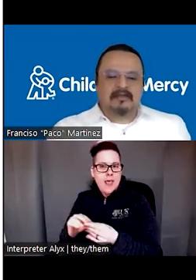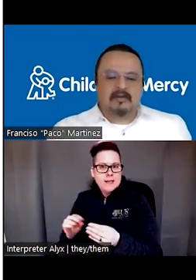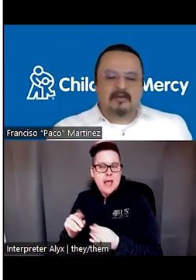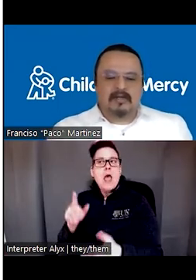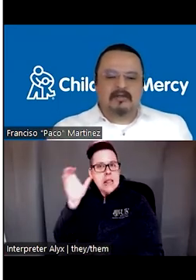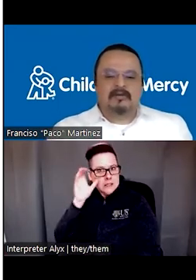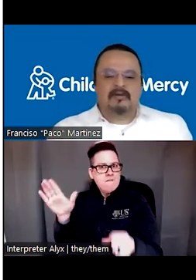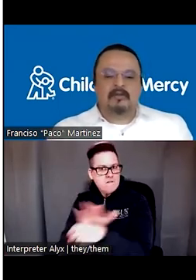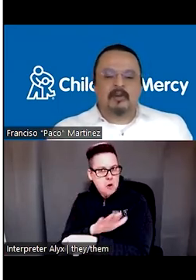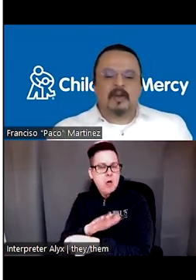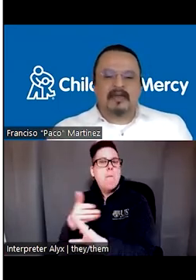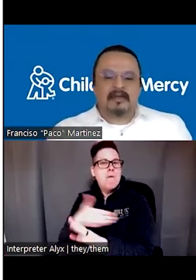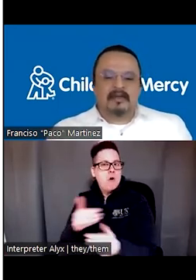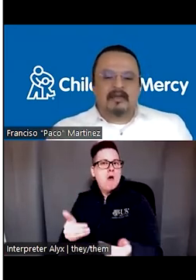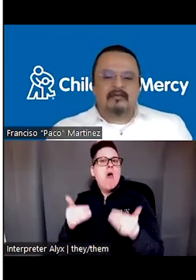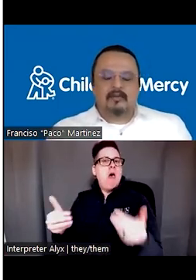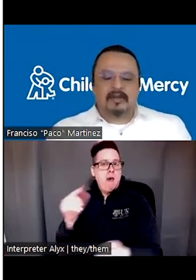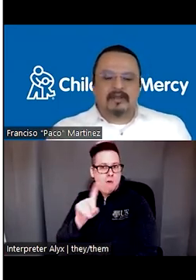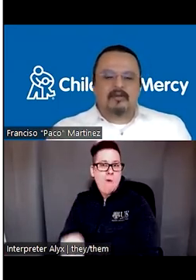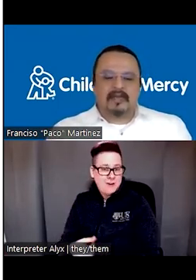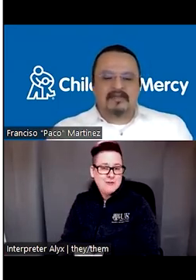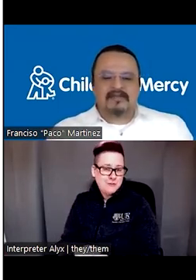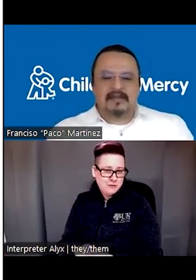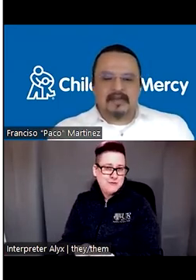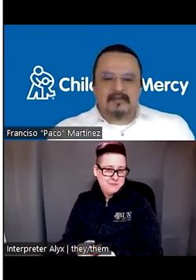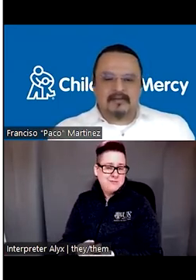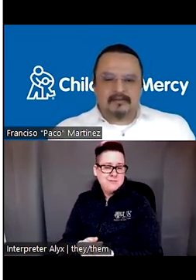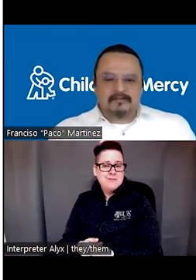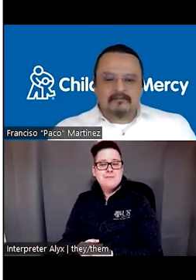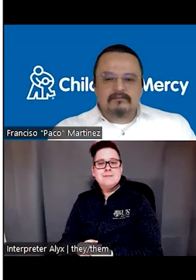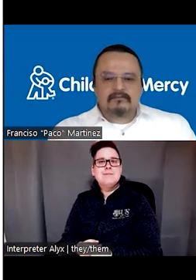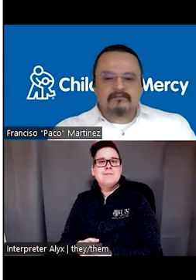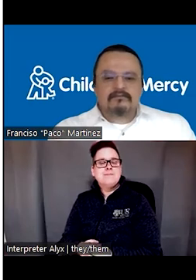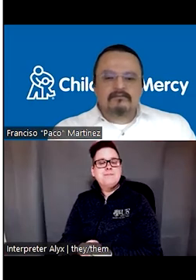that, that you want to, to provide and work with your patients and clients.